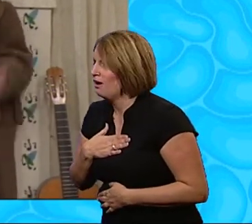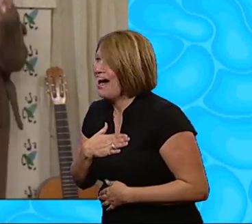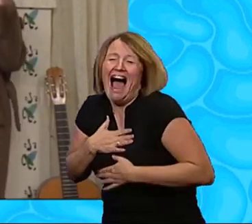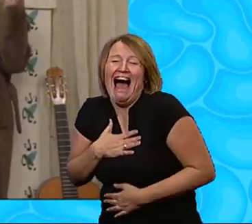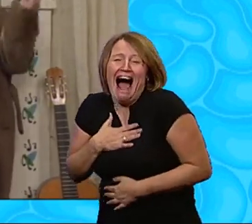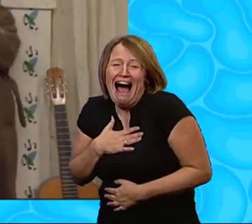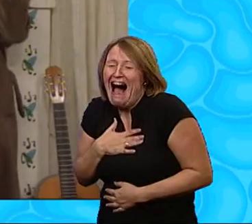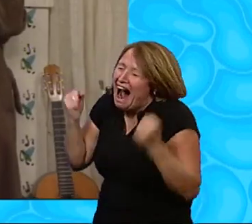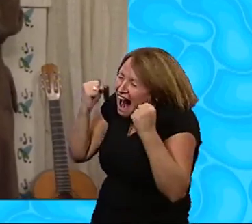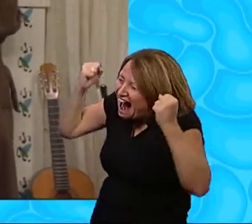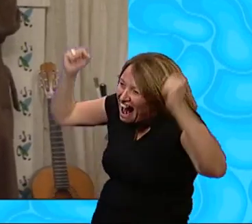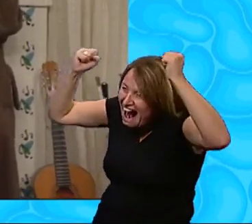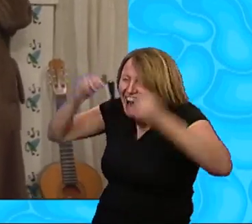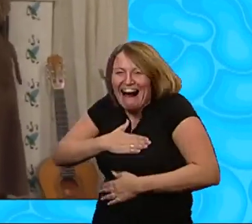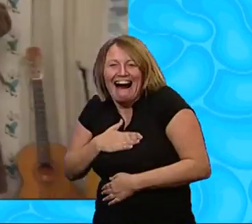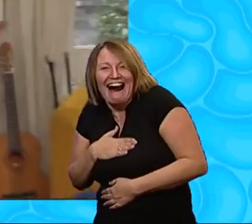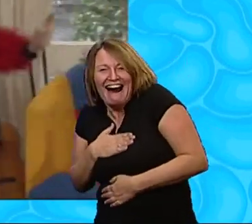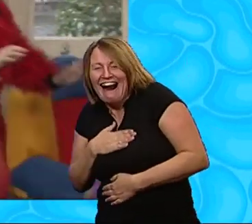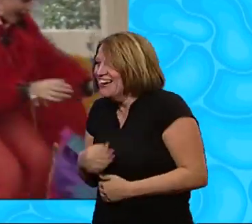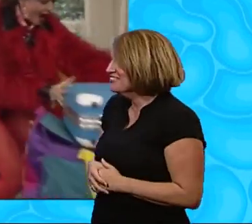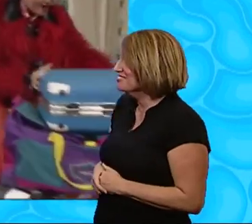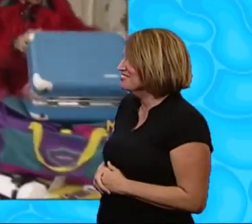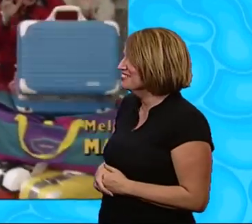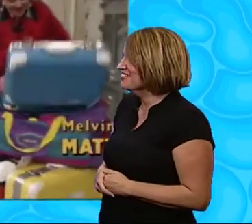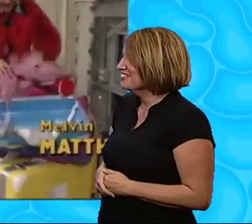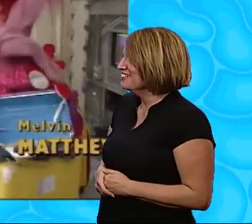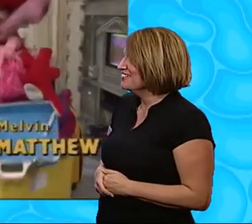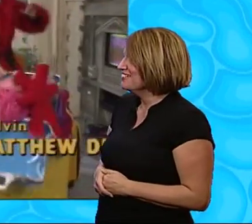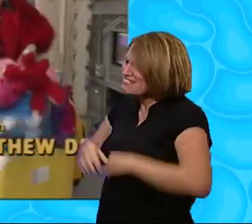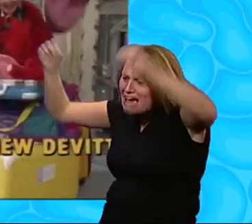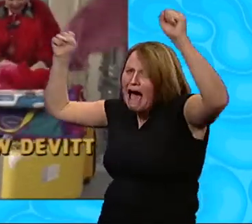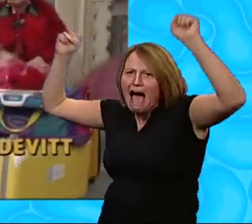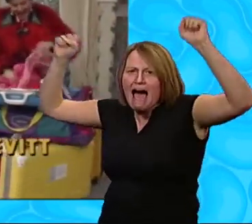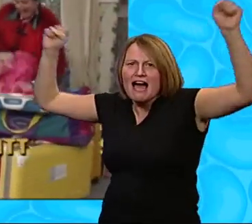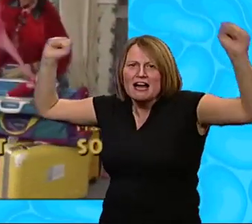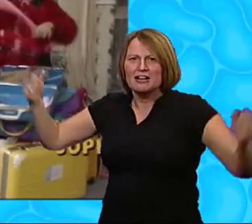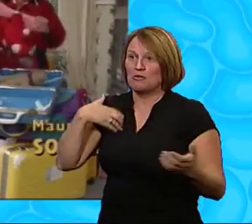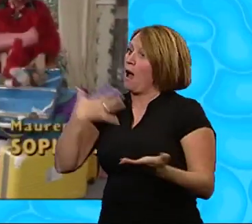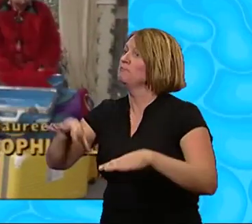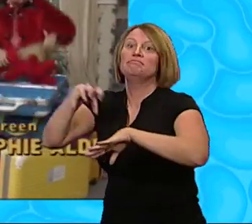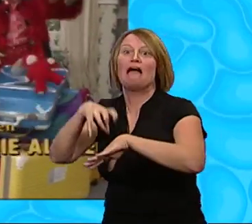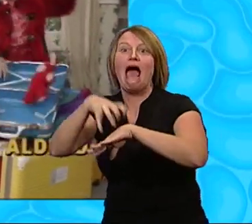Ha ha ha Ha ha Yee-hoo I can eat the mouldy cake